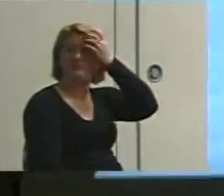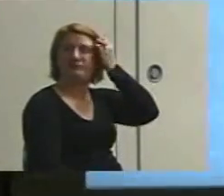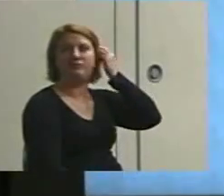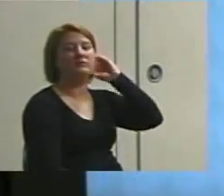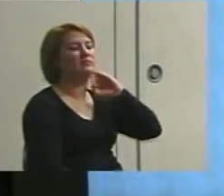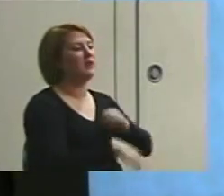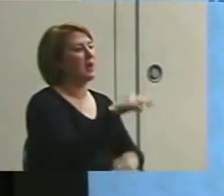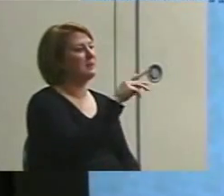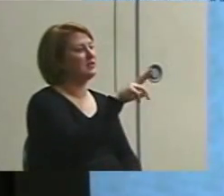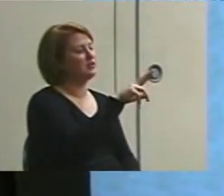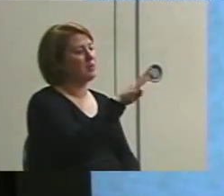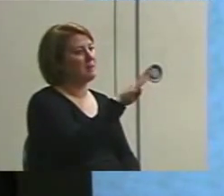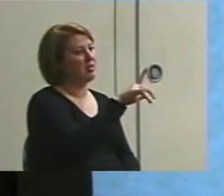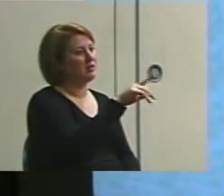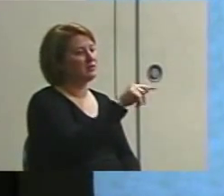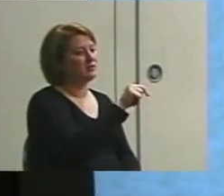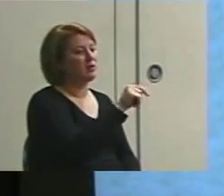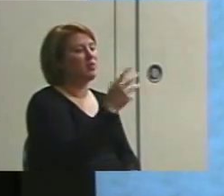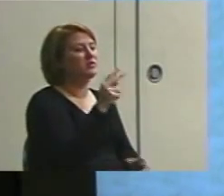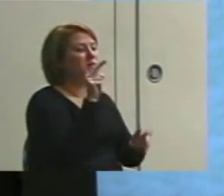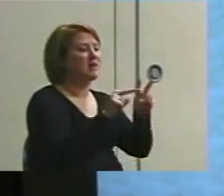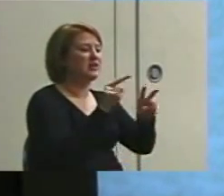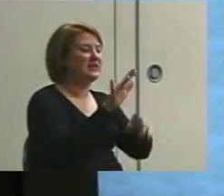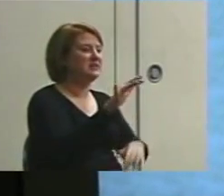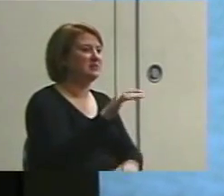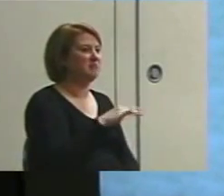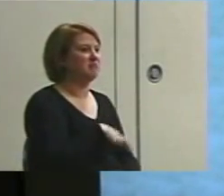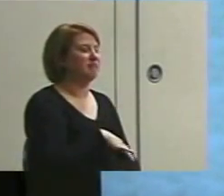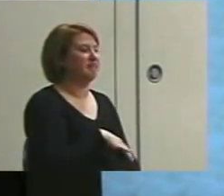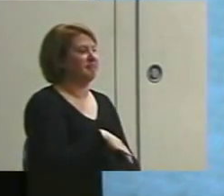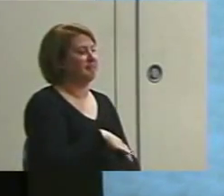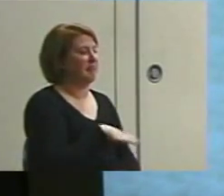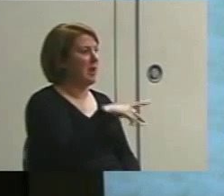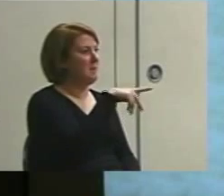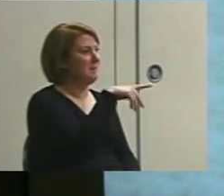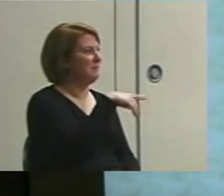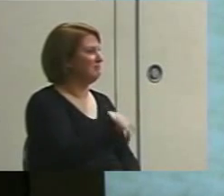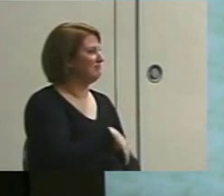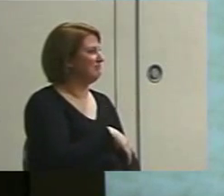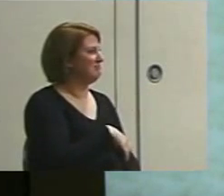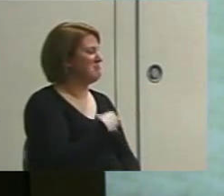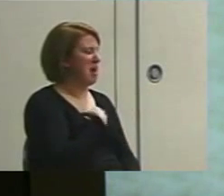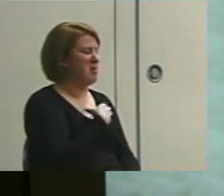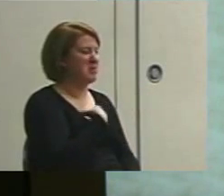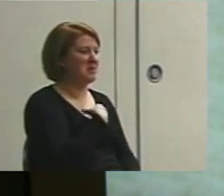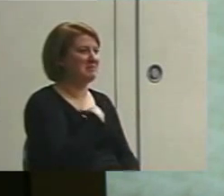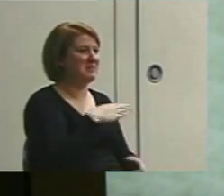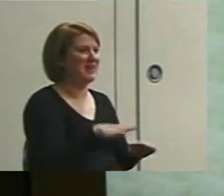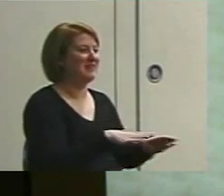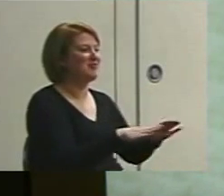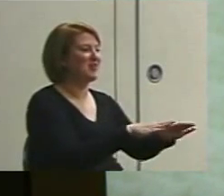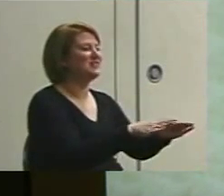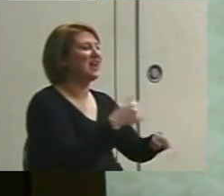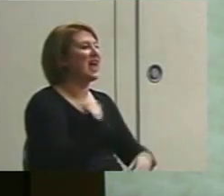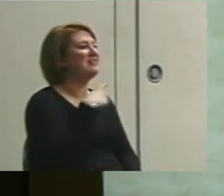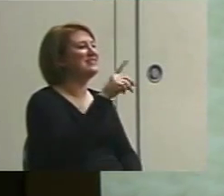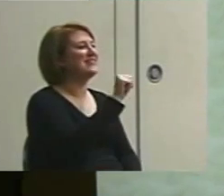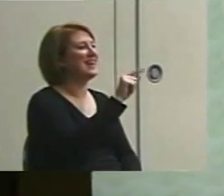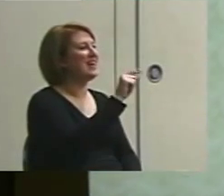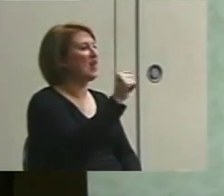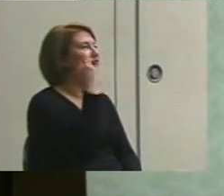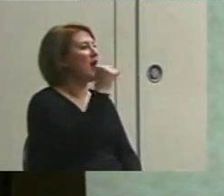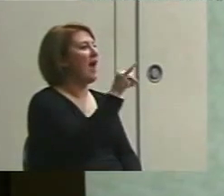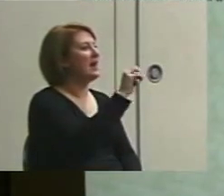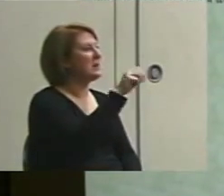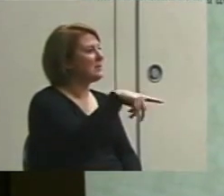Mr. Blunt wants to monitor Toby's pouting behavior. So that she can have data for an IEP goal. She observed